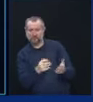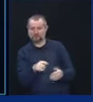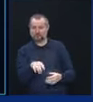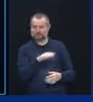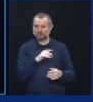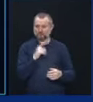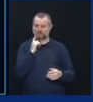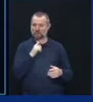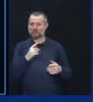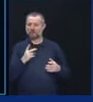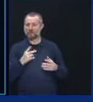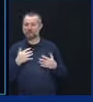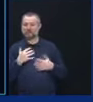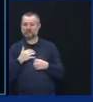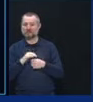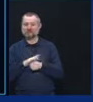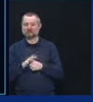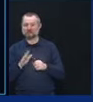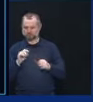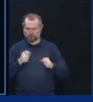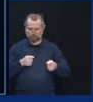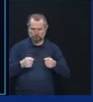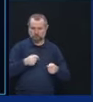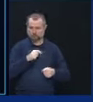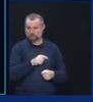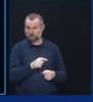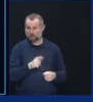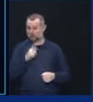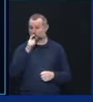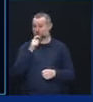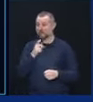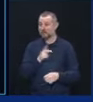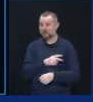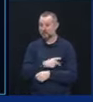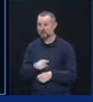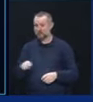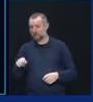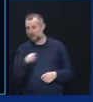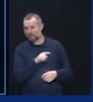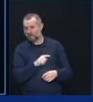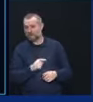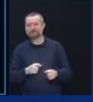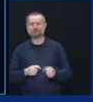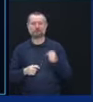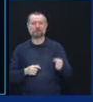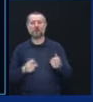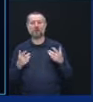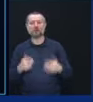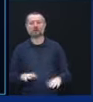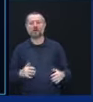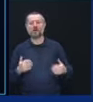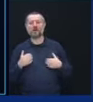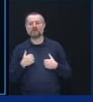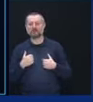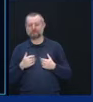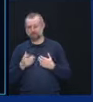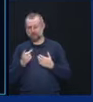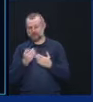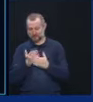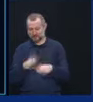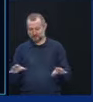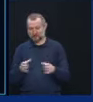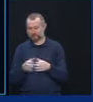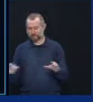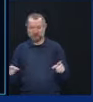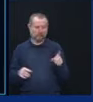-19 patients. Preferably, patients would be placed at a facility that has already cured for COVID-19 cases,